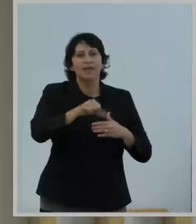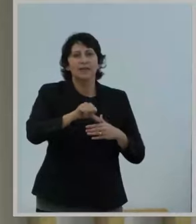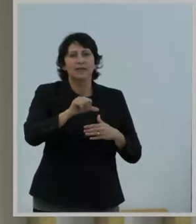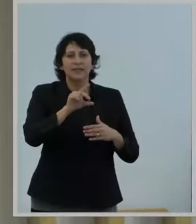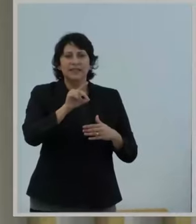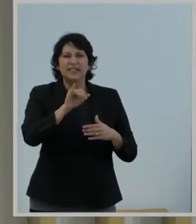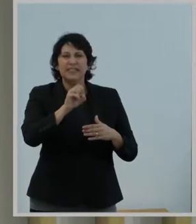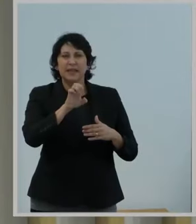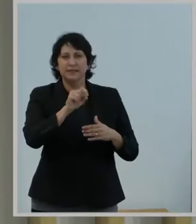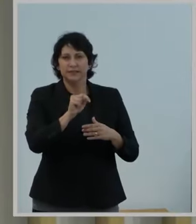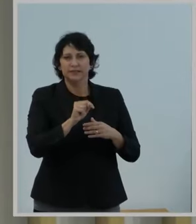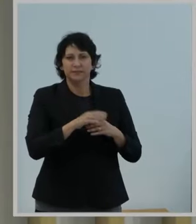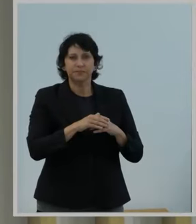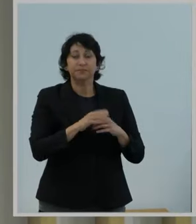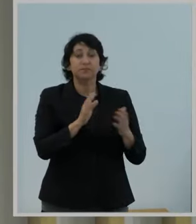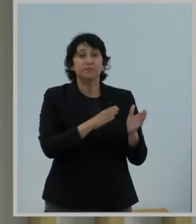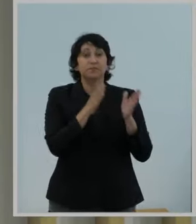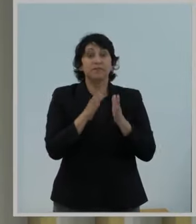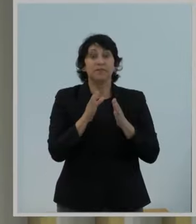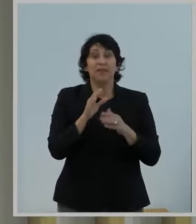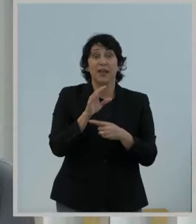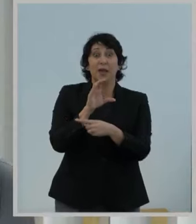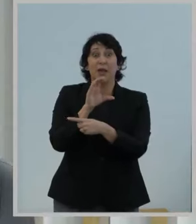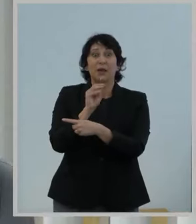And in a first, Commissioner Gomez.